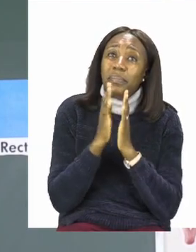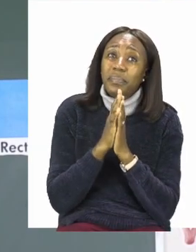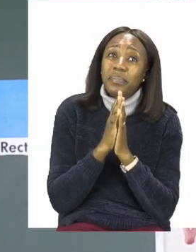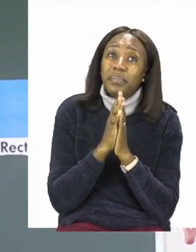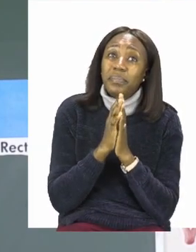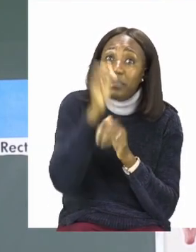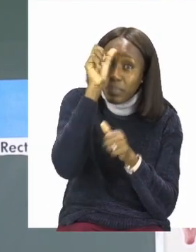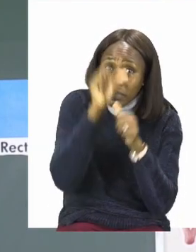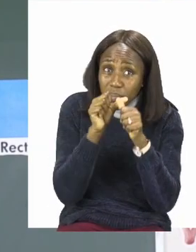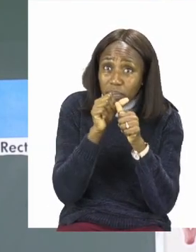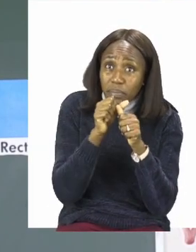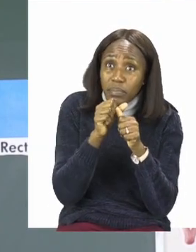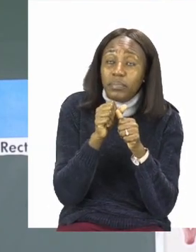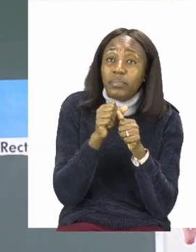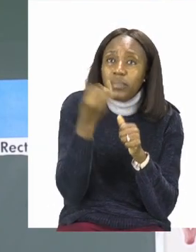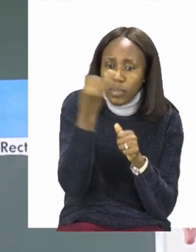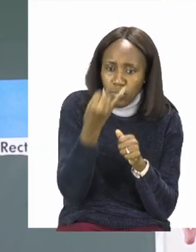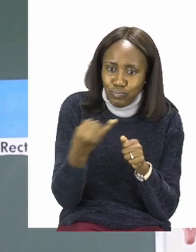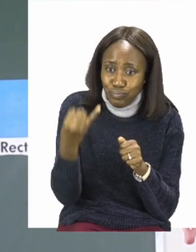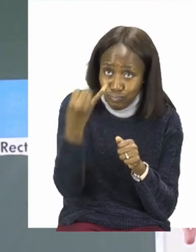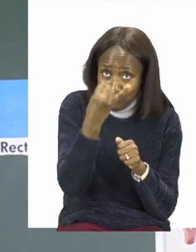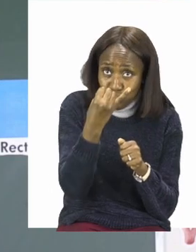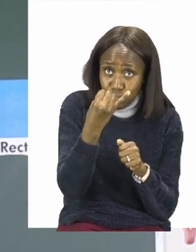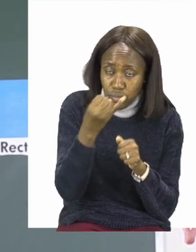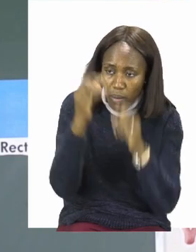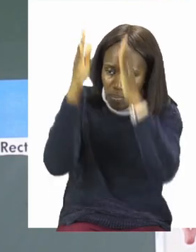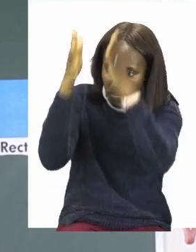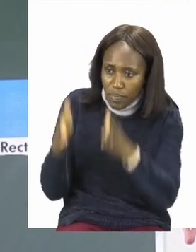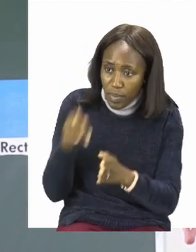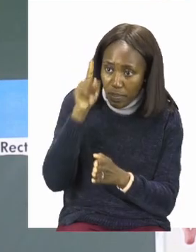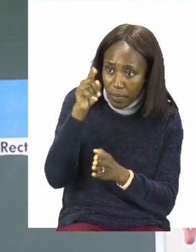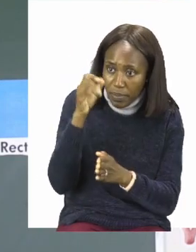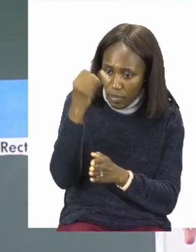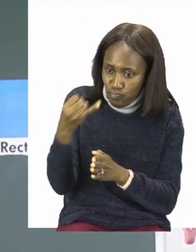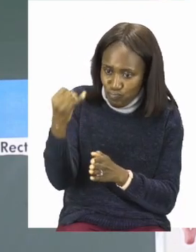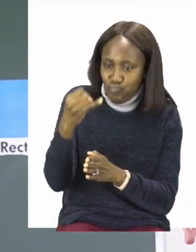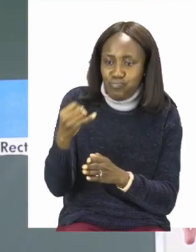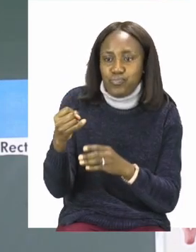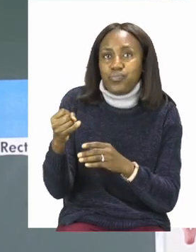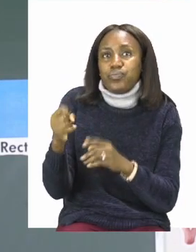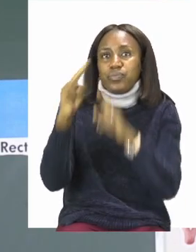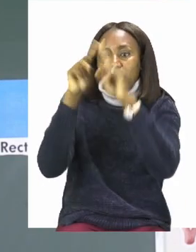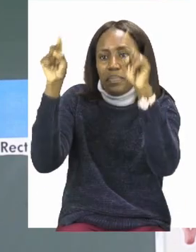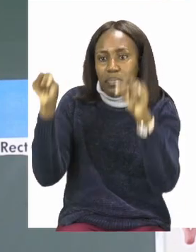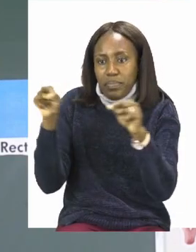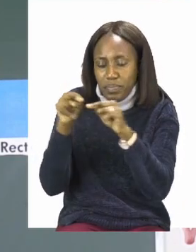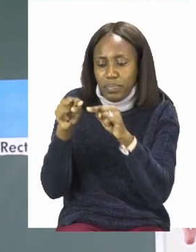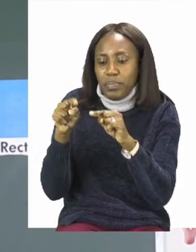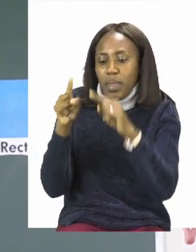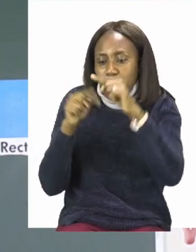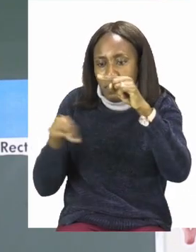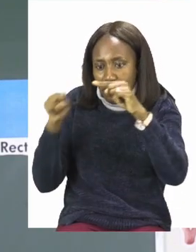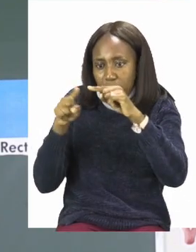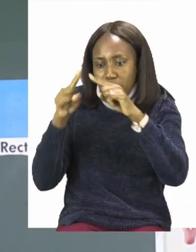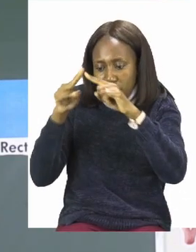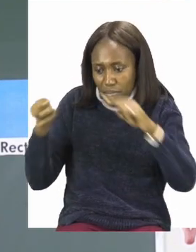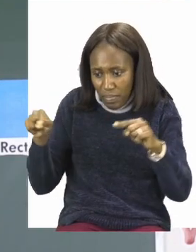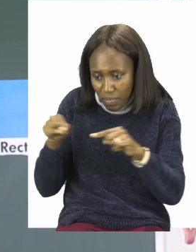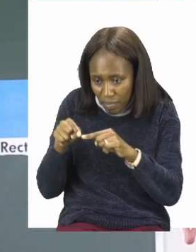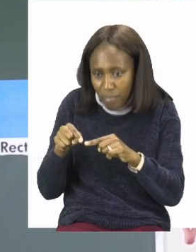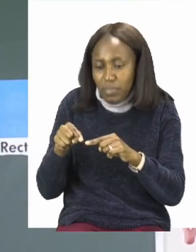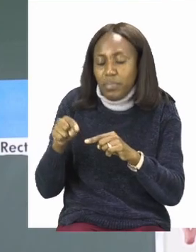draw it in the box. There is a blank box that's waiting for you in your exercise so you can draw the shape again.